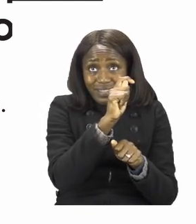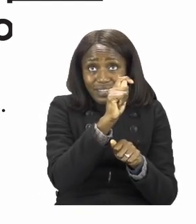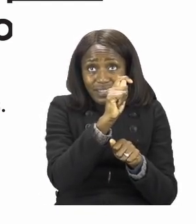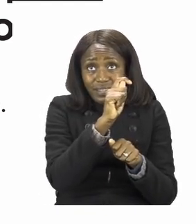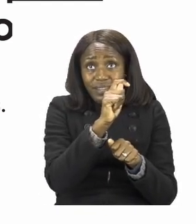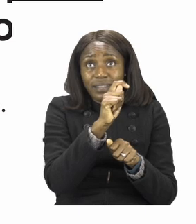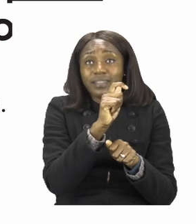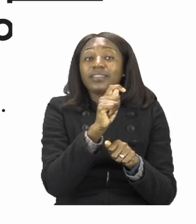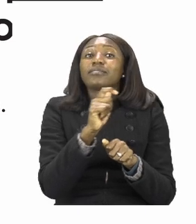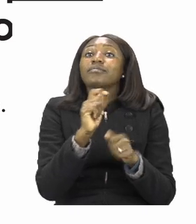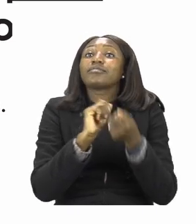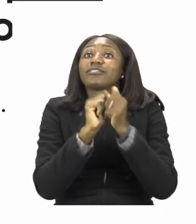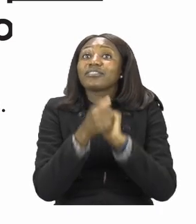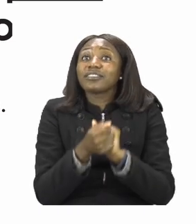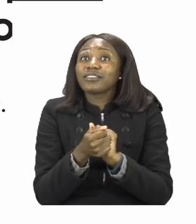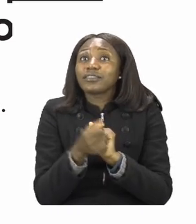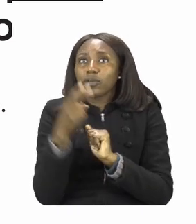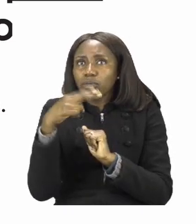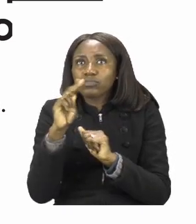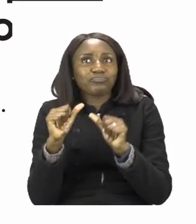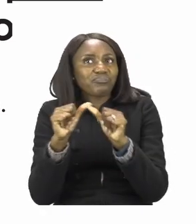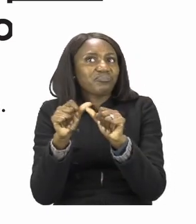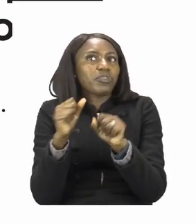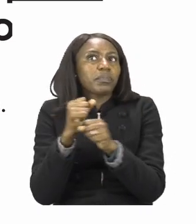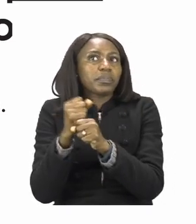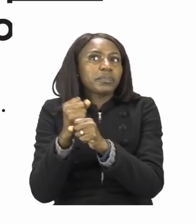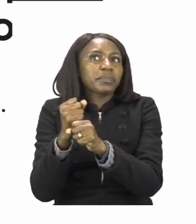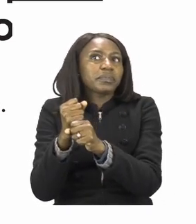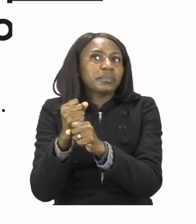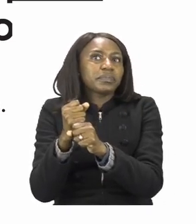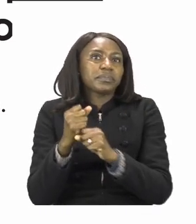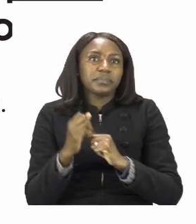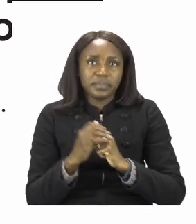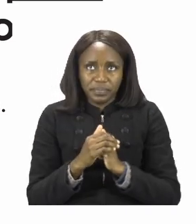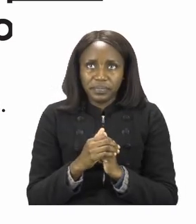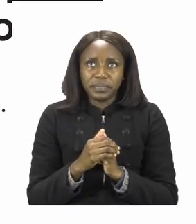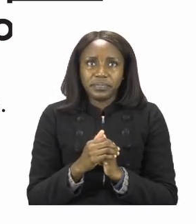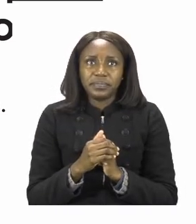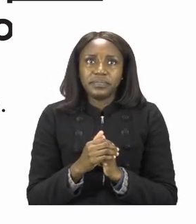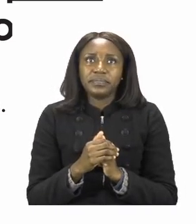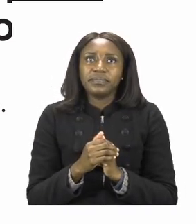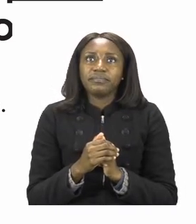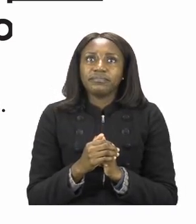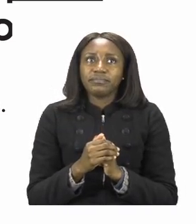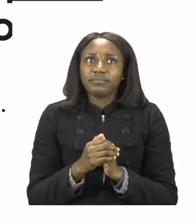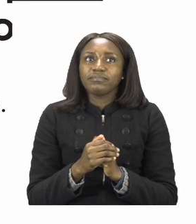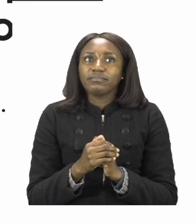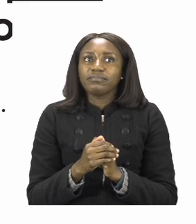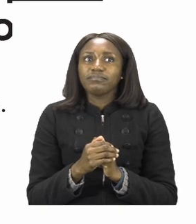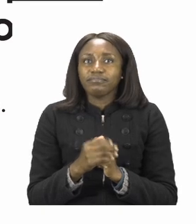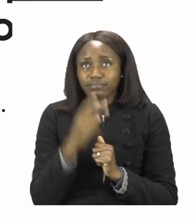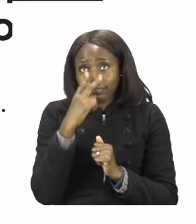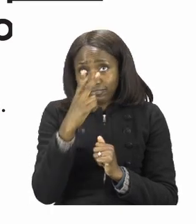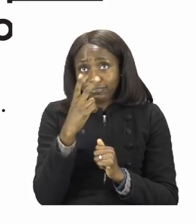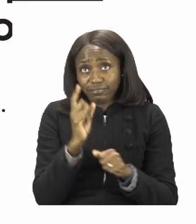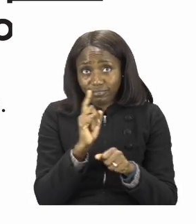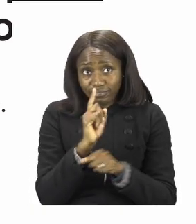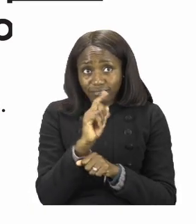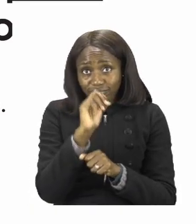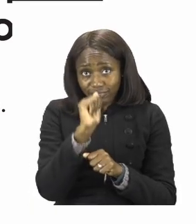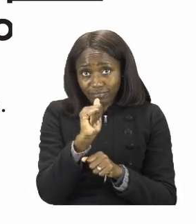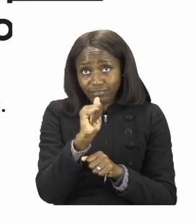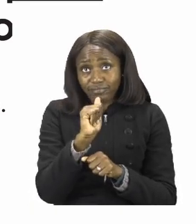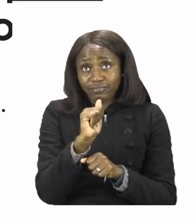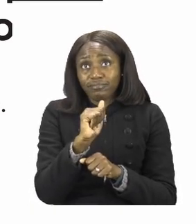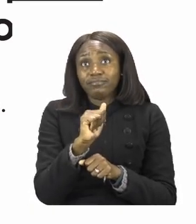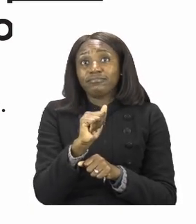which means that your units are going to remain the same. Let's do the first one A and